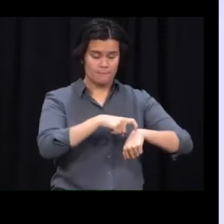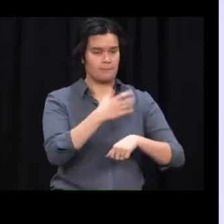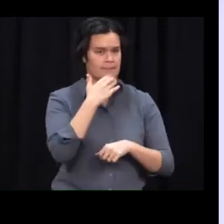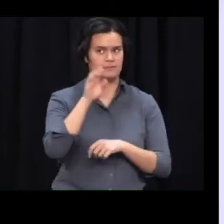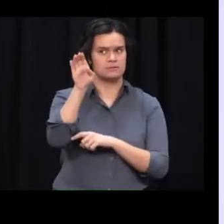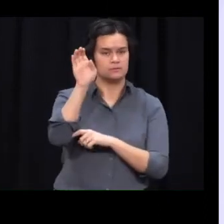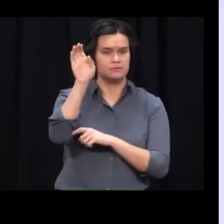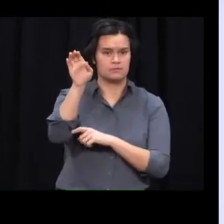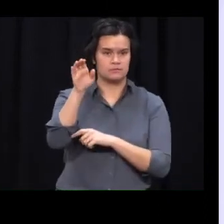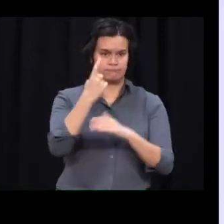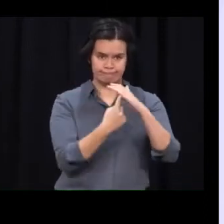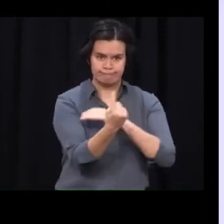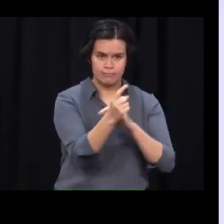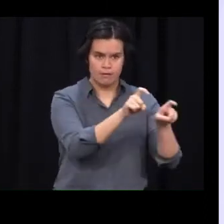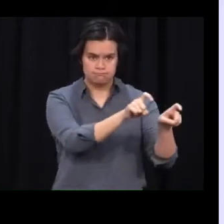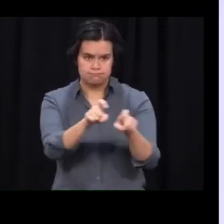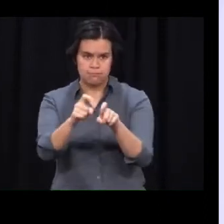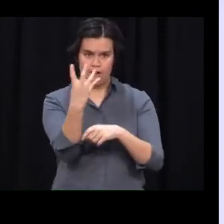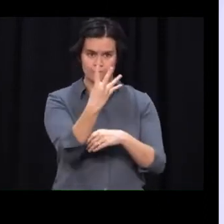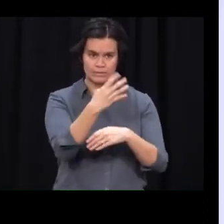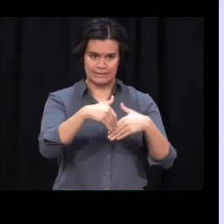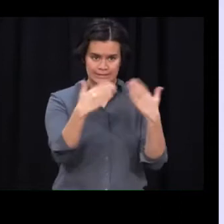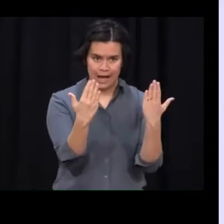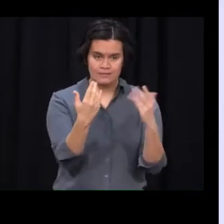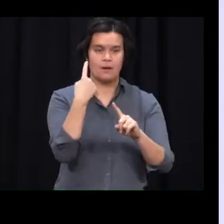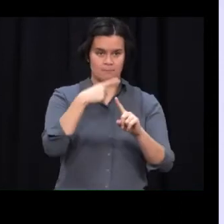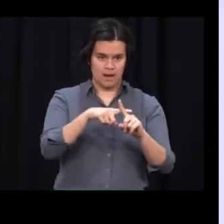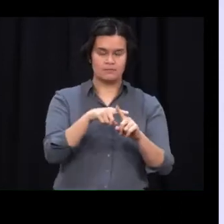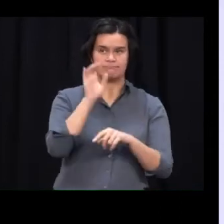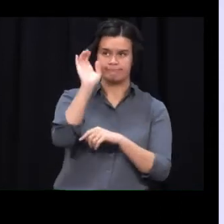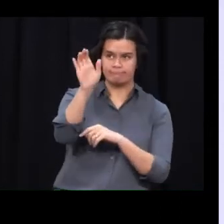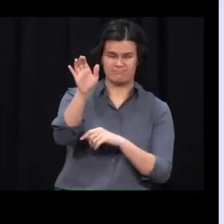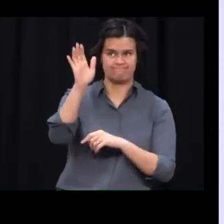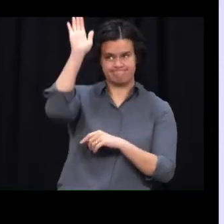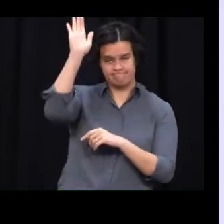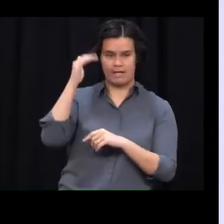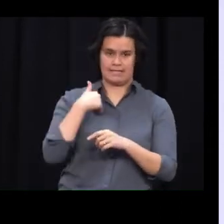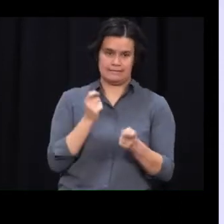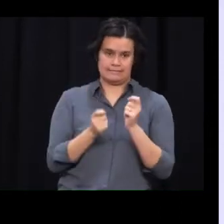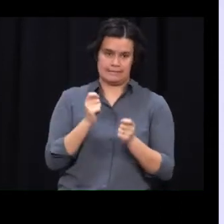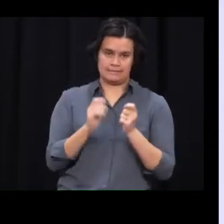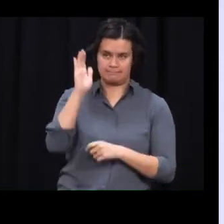please self-isolate in your bubble and call Healthline for advice on testing.